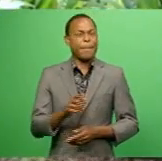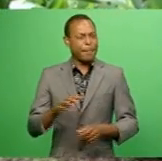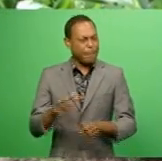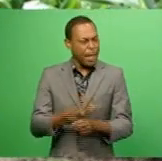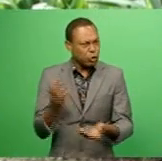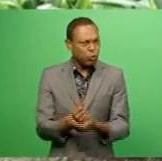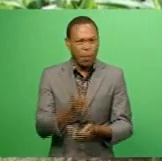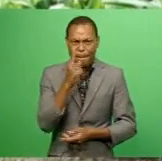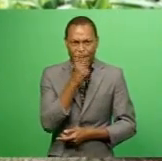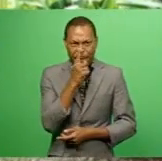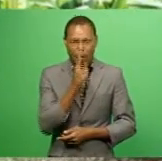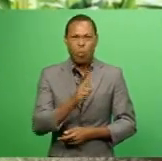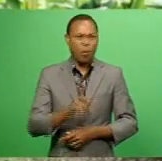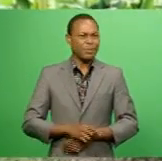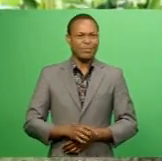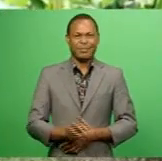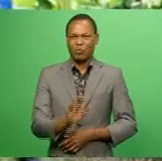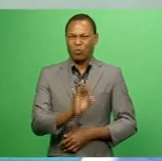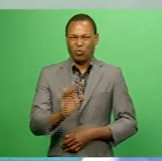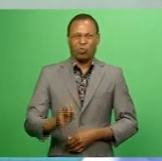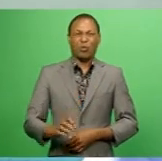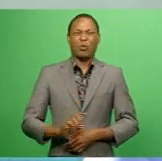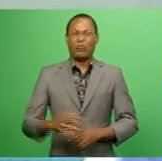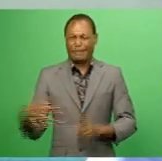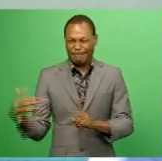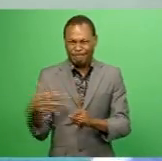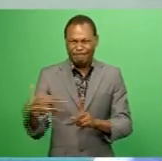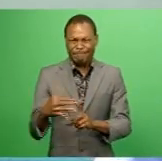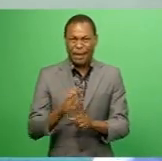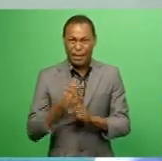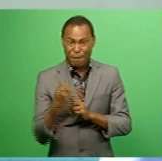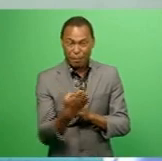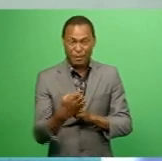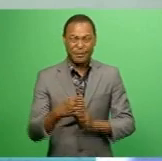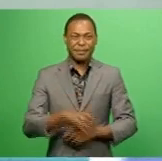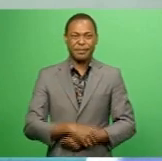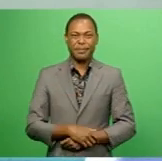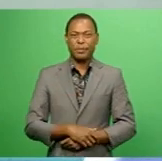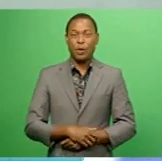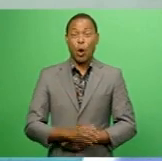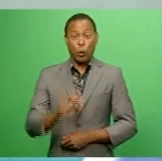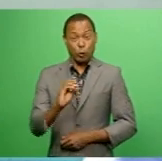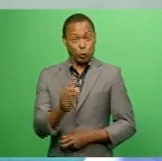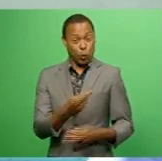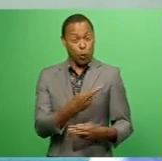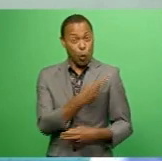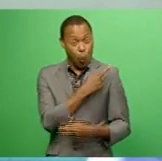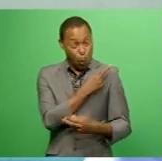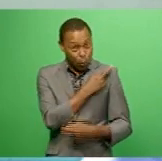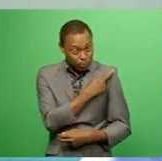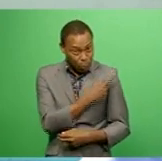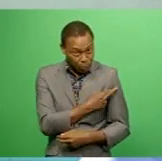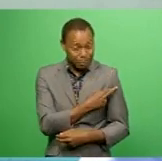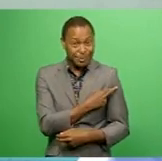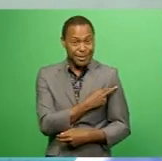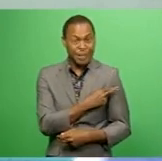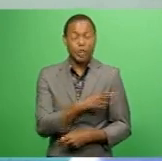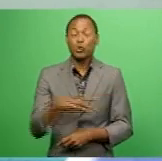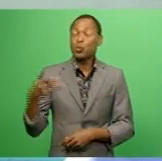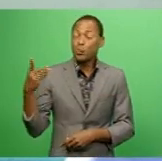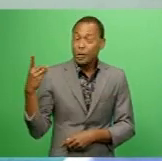jeopardizing the ecosystems. It becomes your responsibility, your duty,